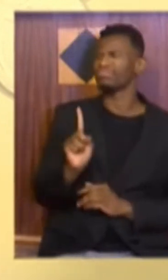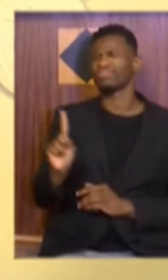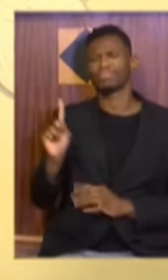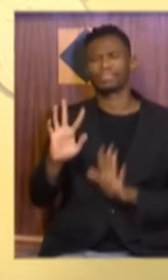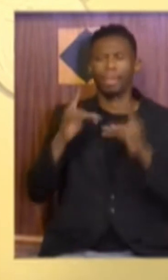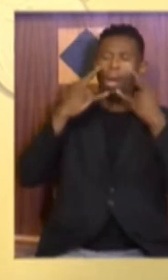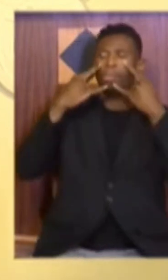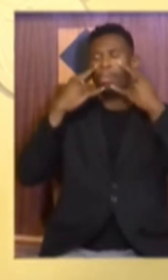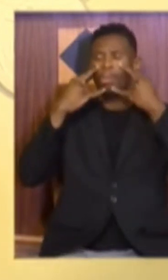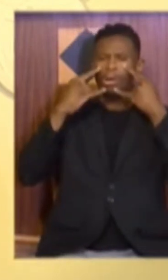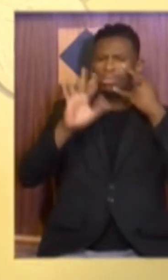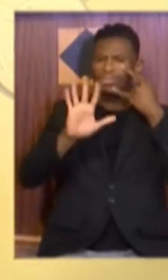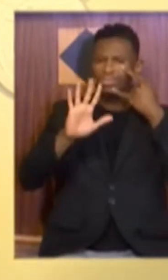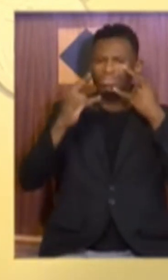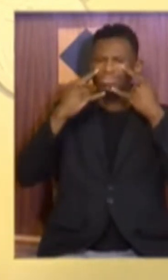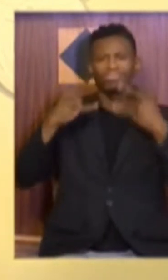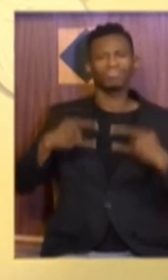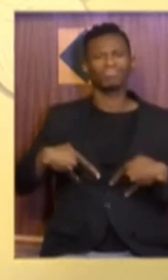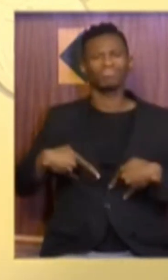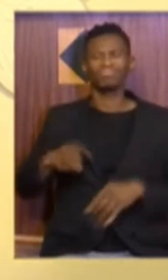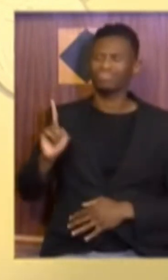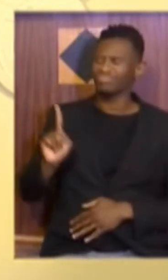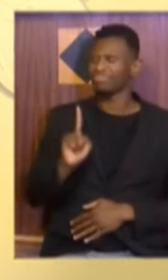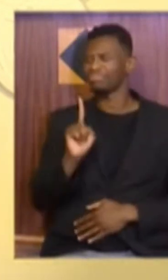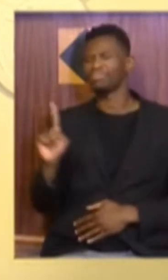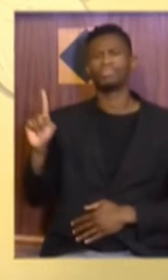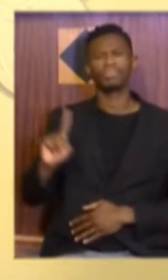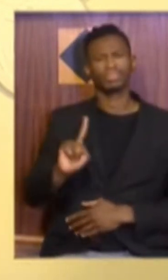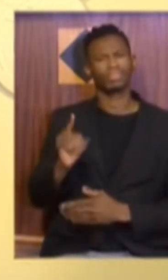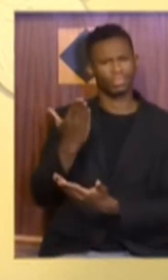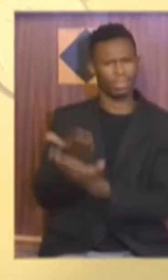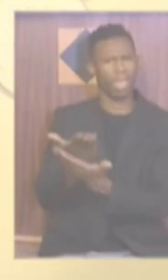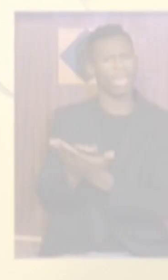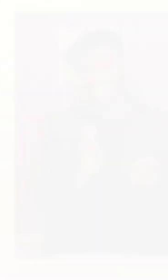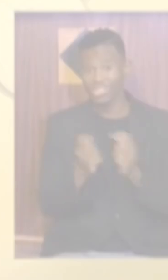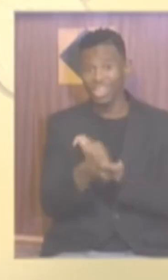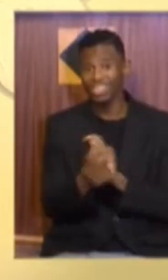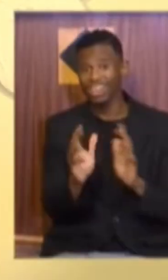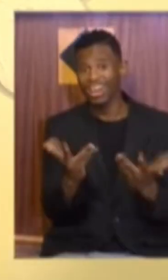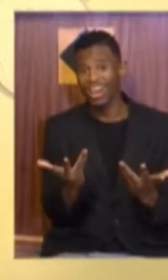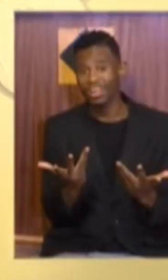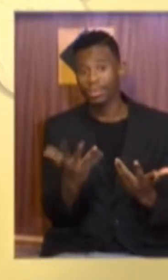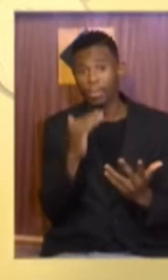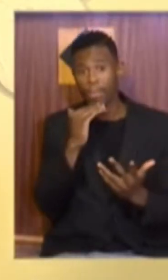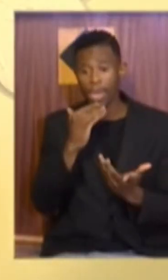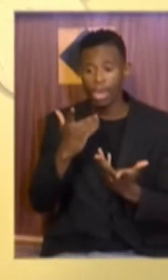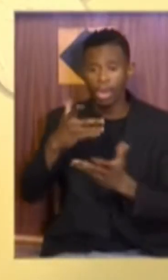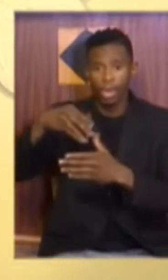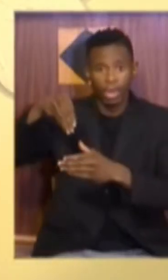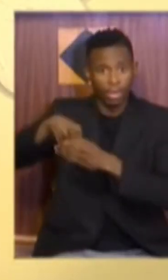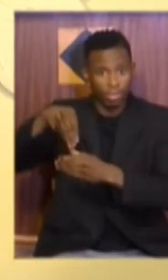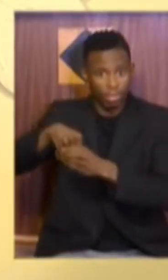streets of our country or our pathways or in an open space. Both indoor and